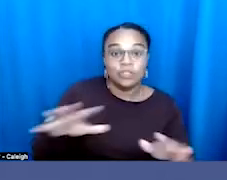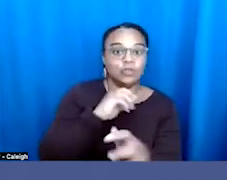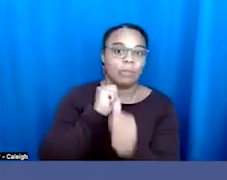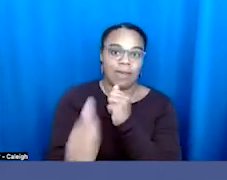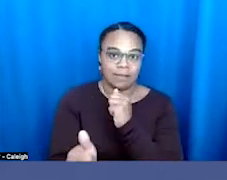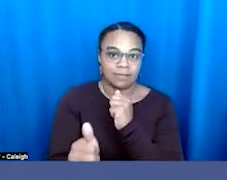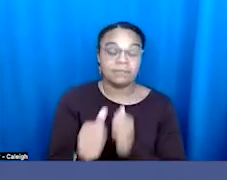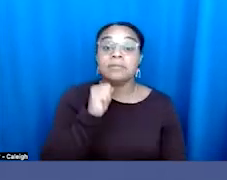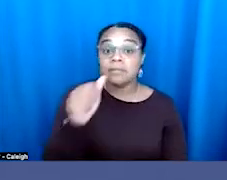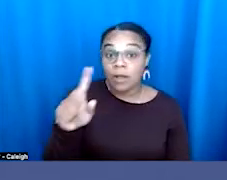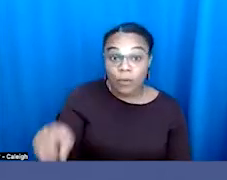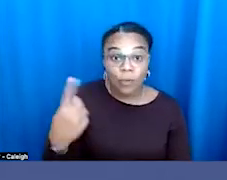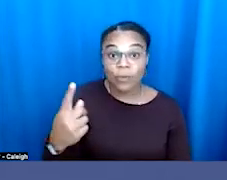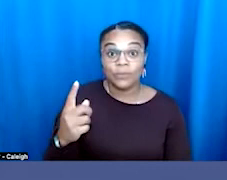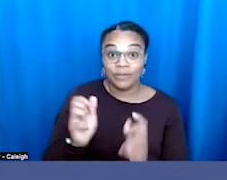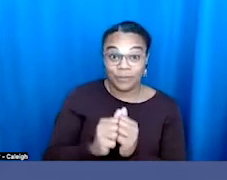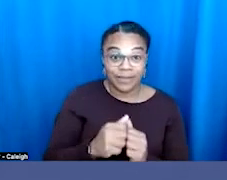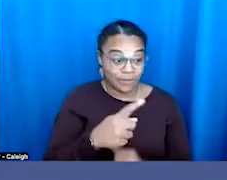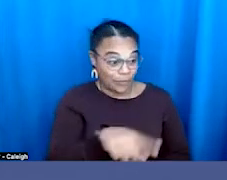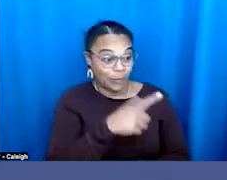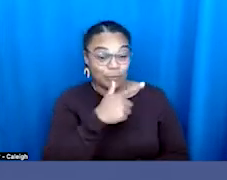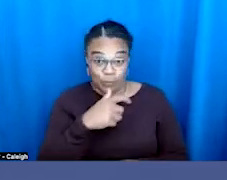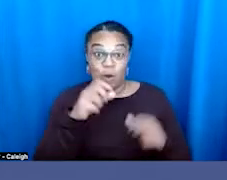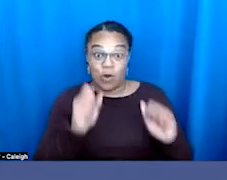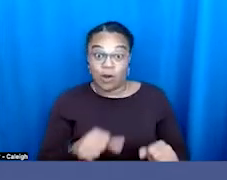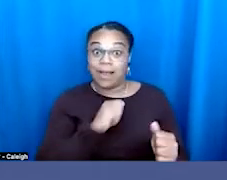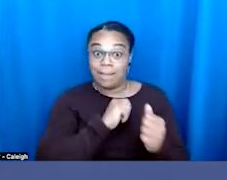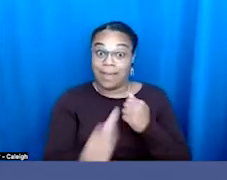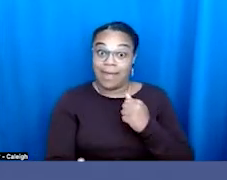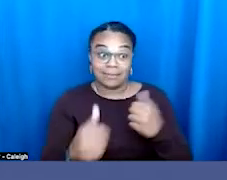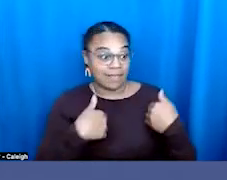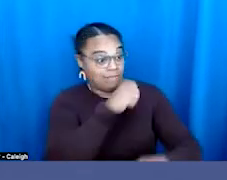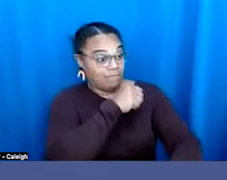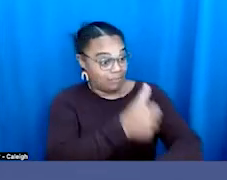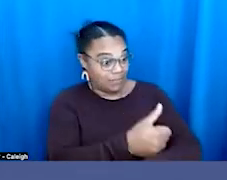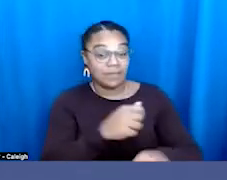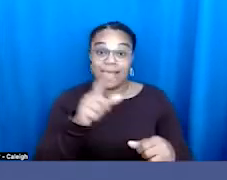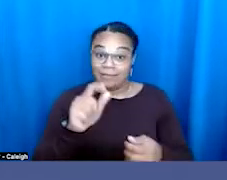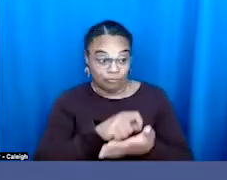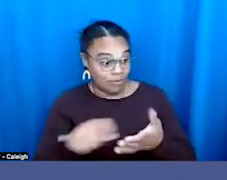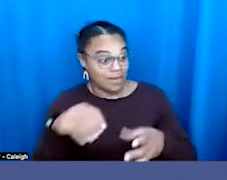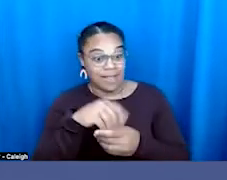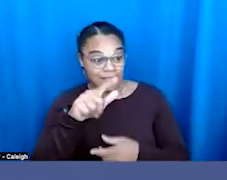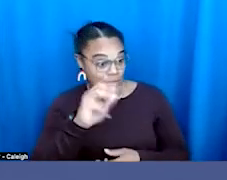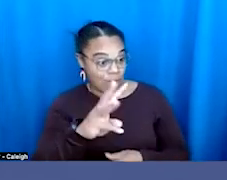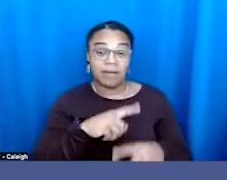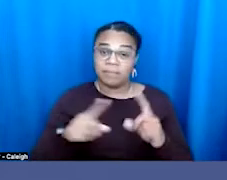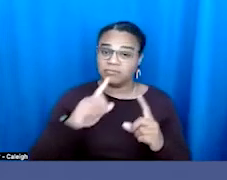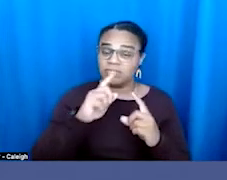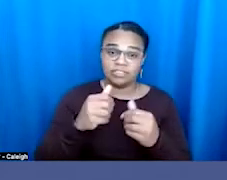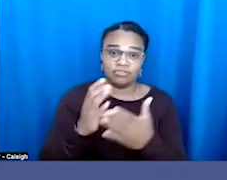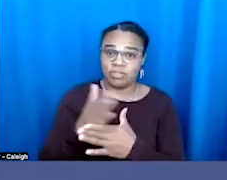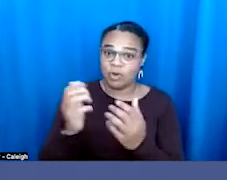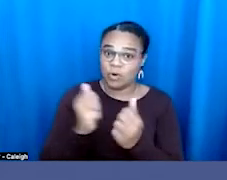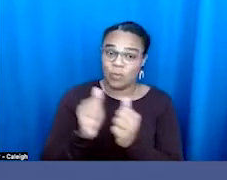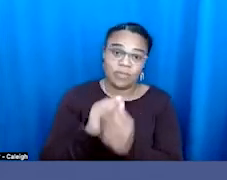with the folks who could actually pass these nondiscrimination ordinances who had to write them into law, but with all the directly impacted